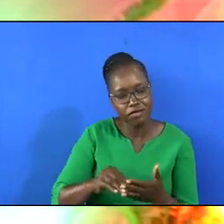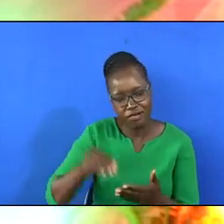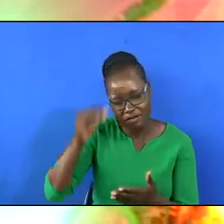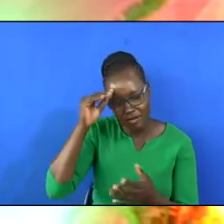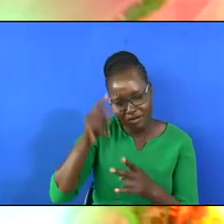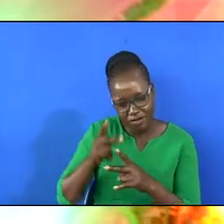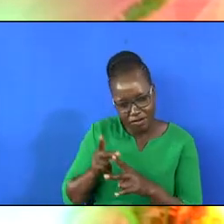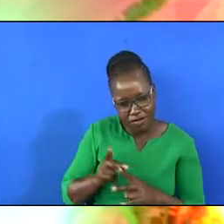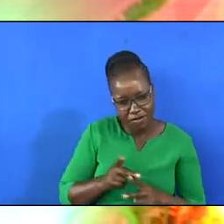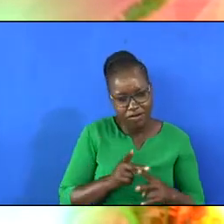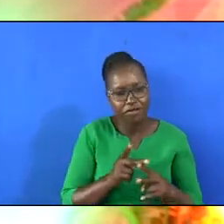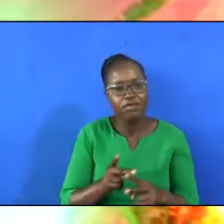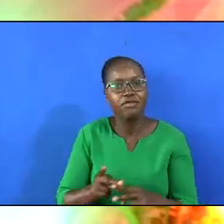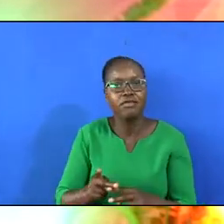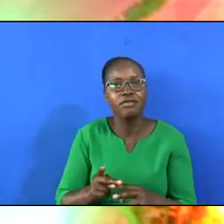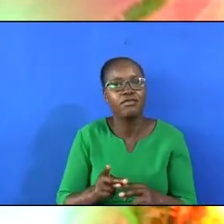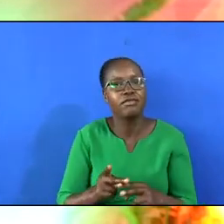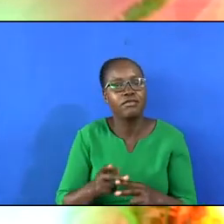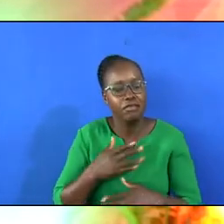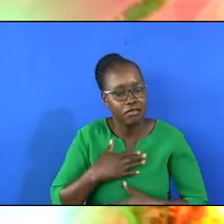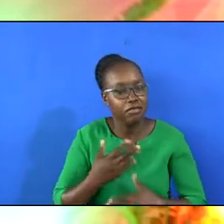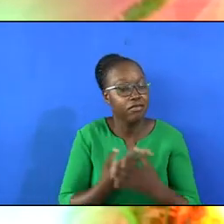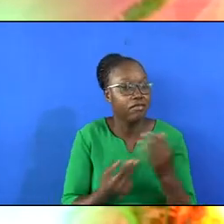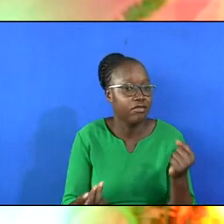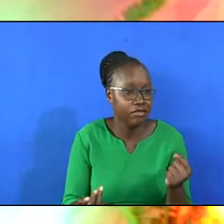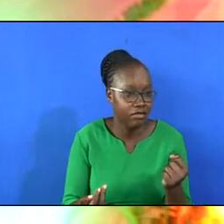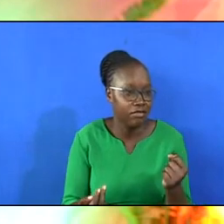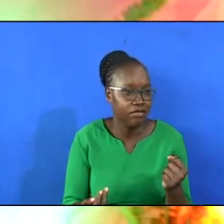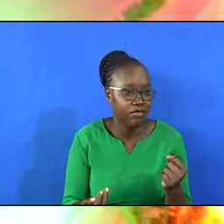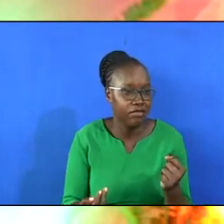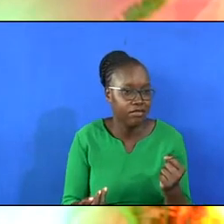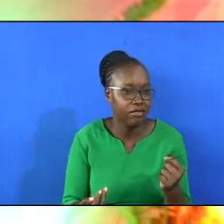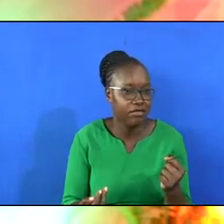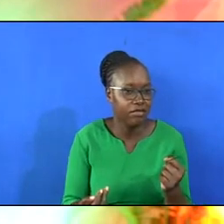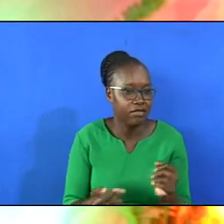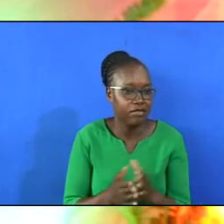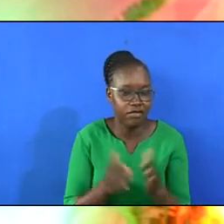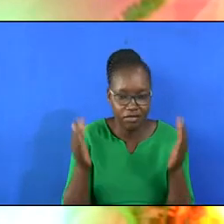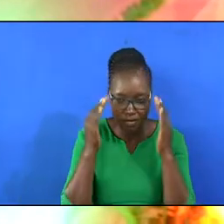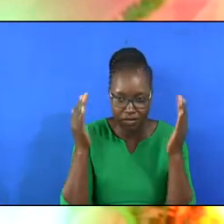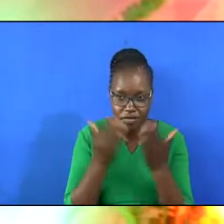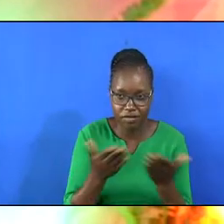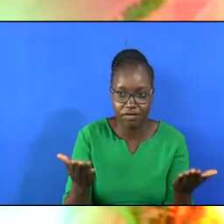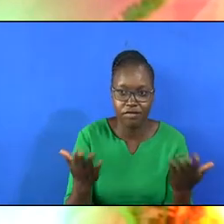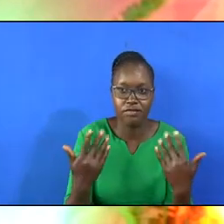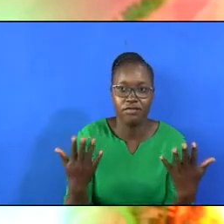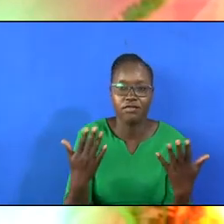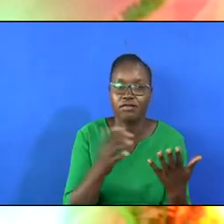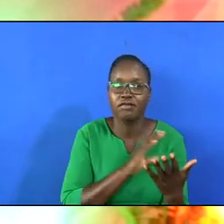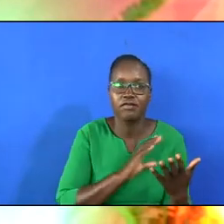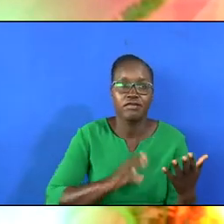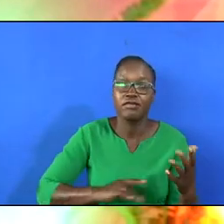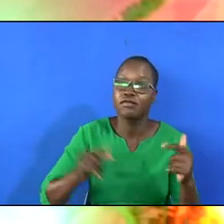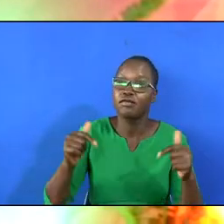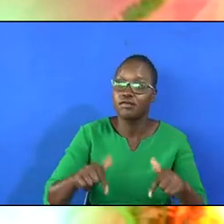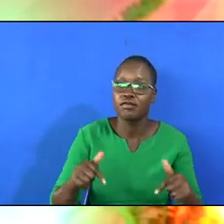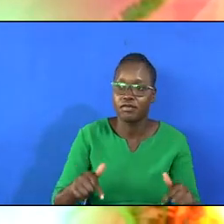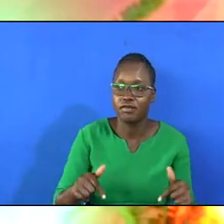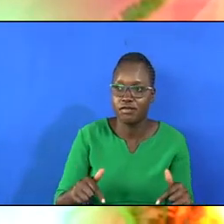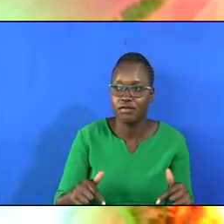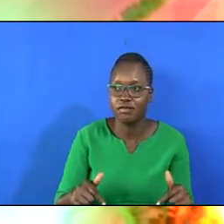carefully you discover submissions for both I'm committing you in the hands of Christ today